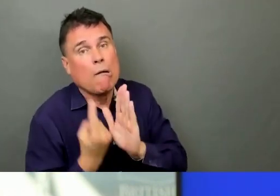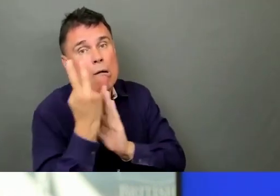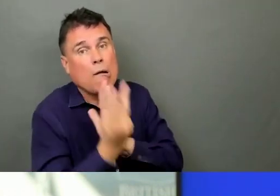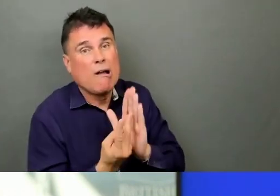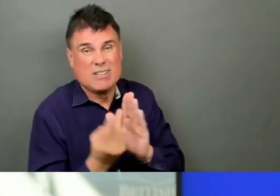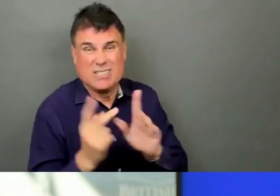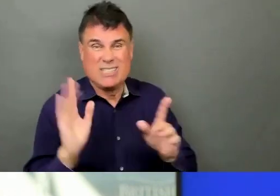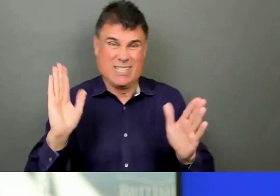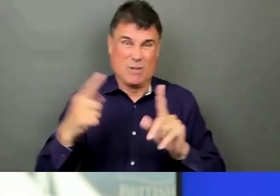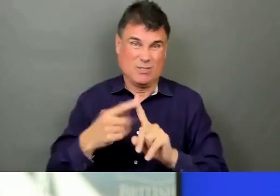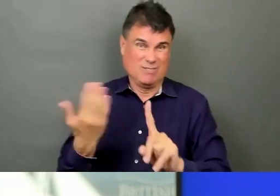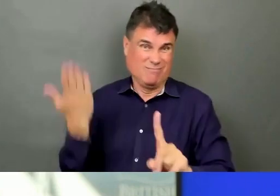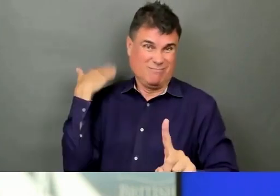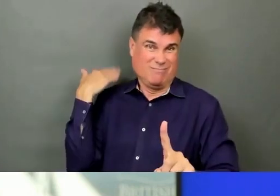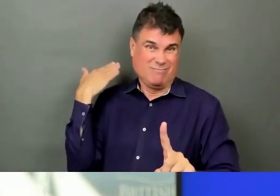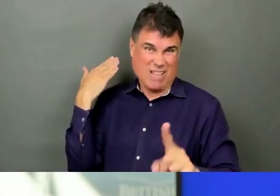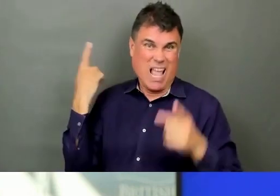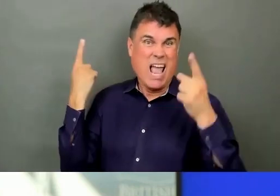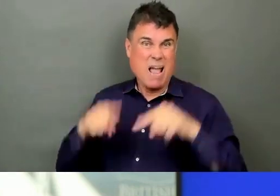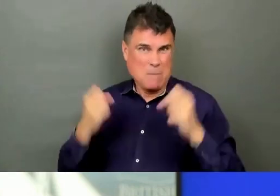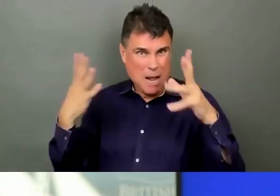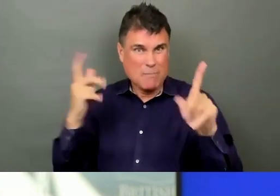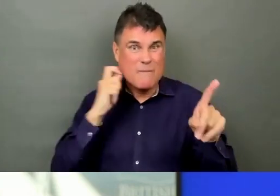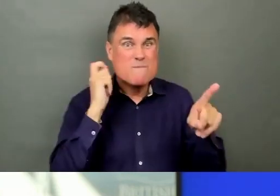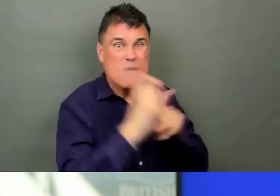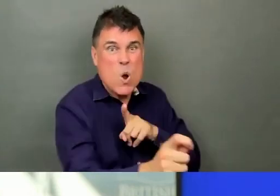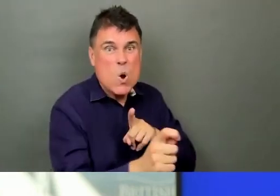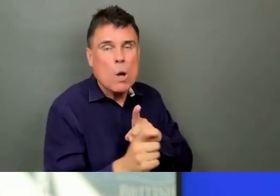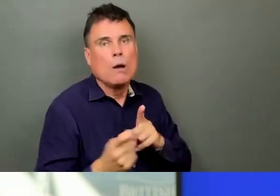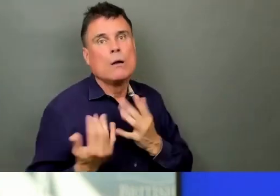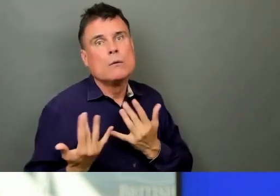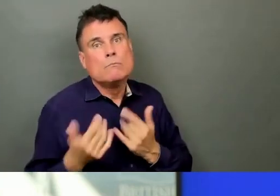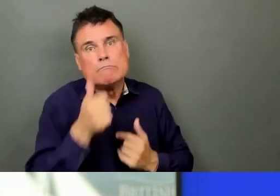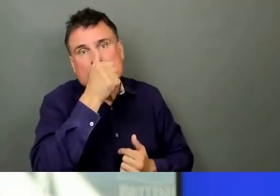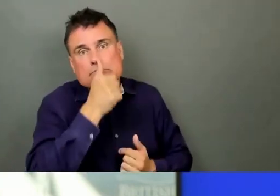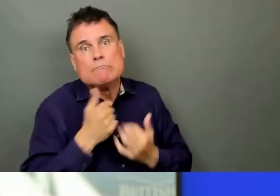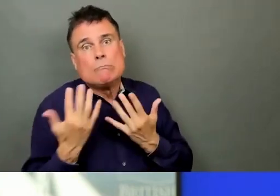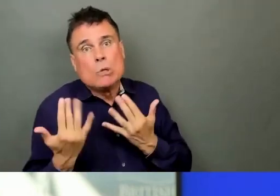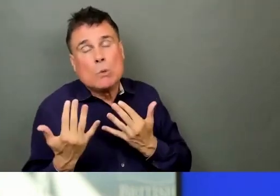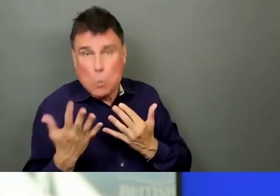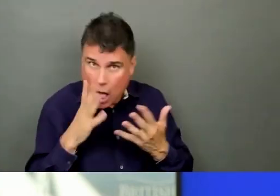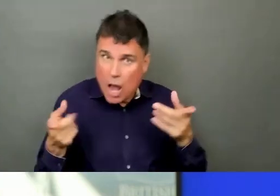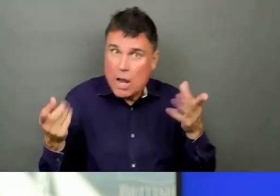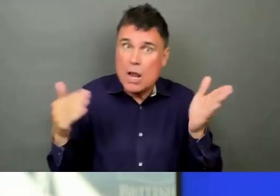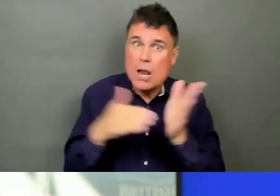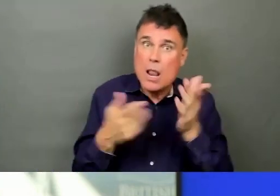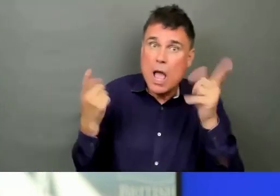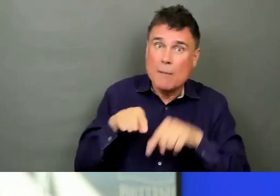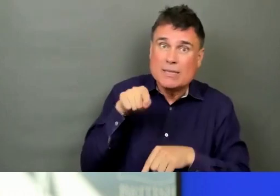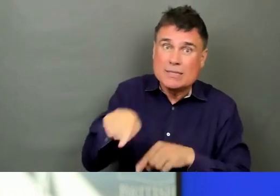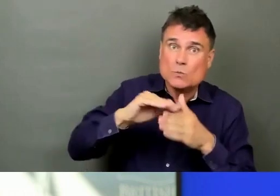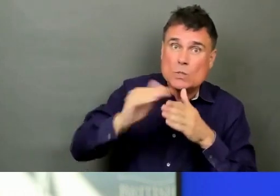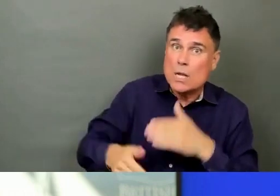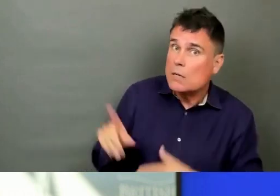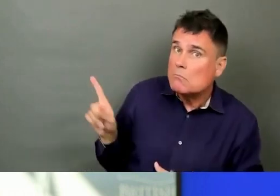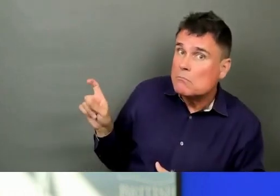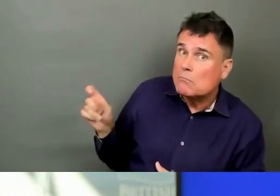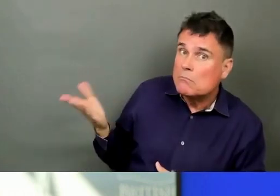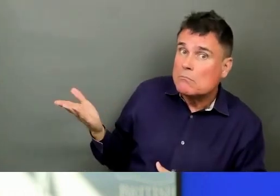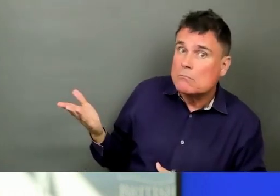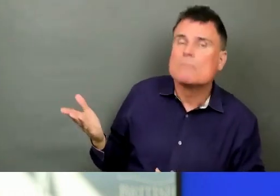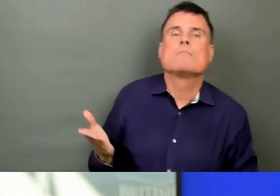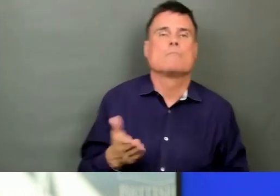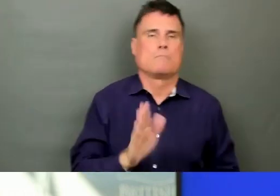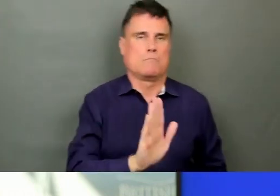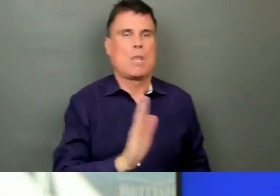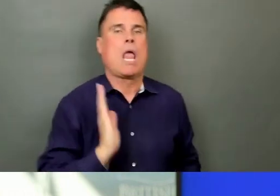Thanks for your question. Our team at BC emergency health services led by our chief ambulance officer, Leanne Heppel,